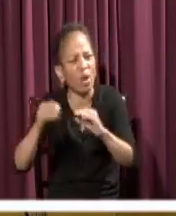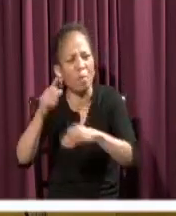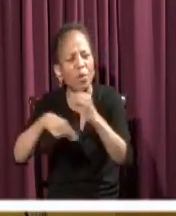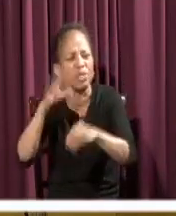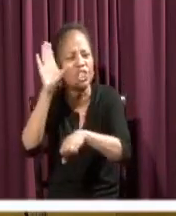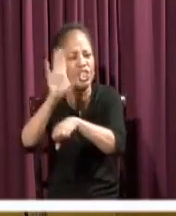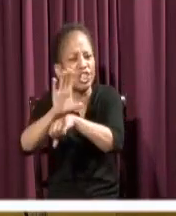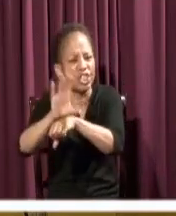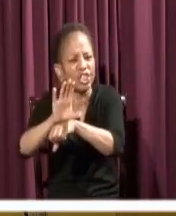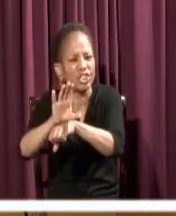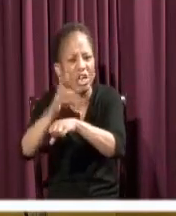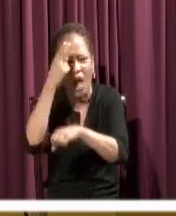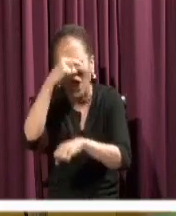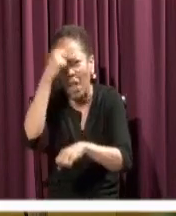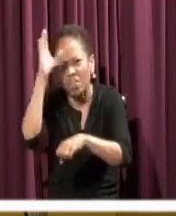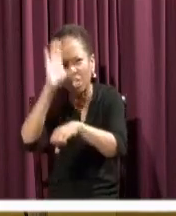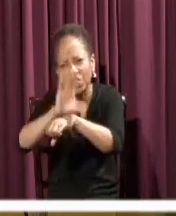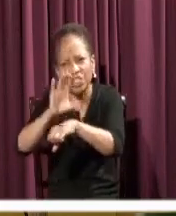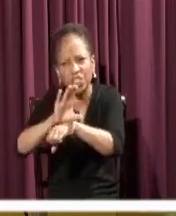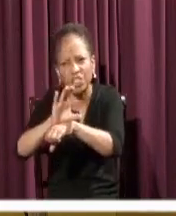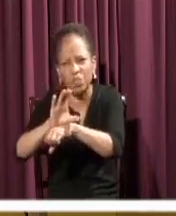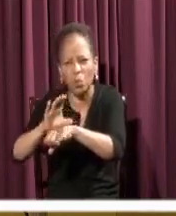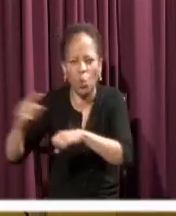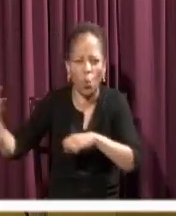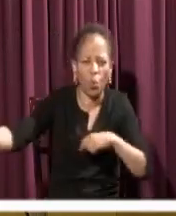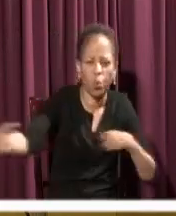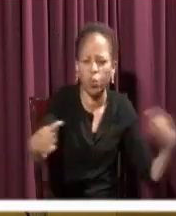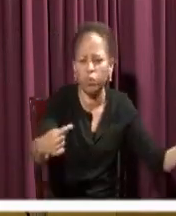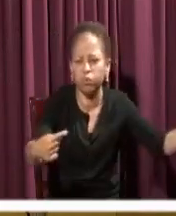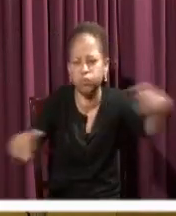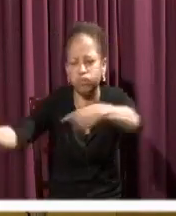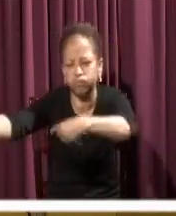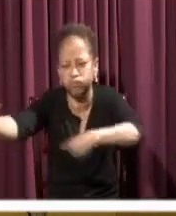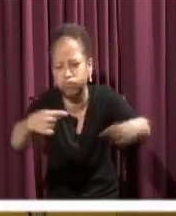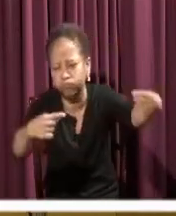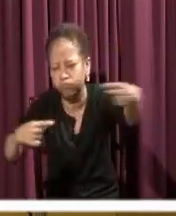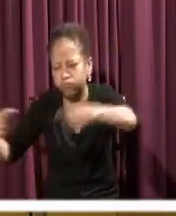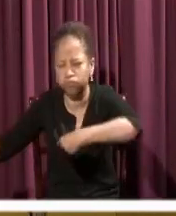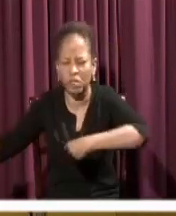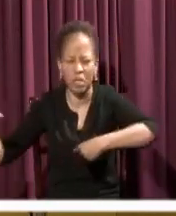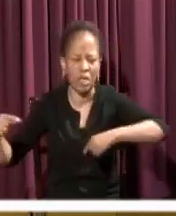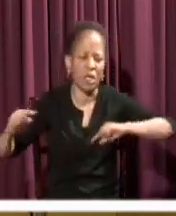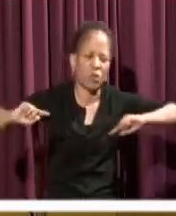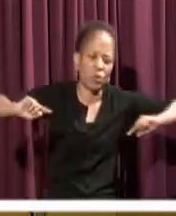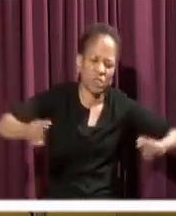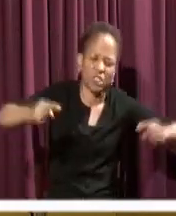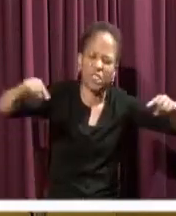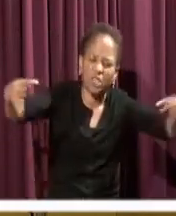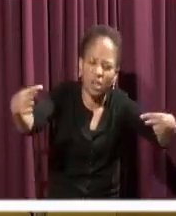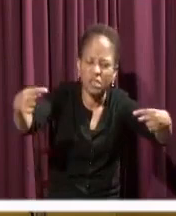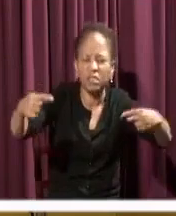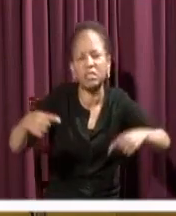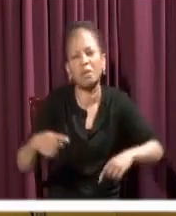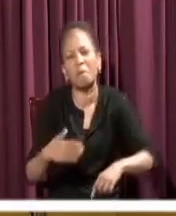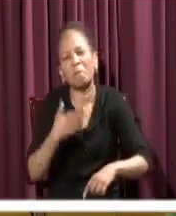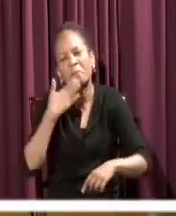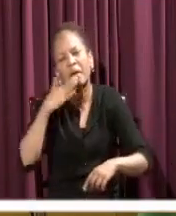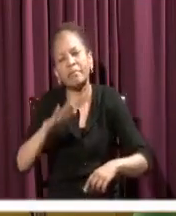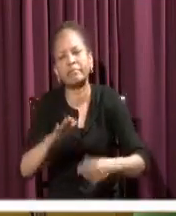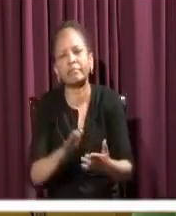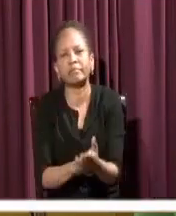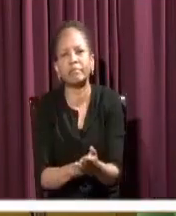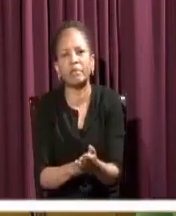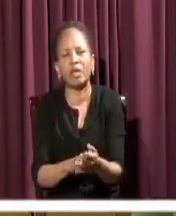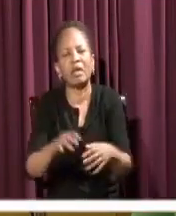in the midst of this storm that we are facing inside of this church. So this story is no longer just a